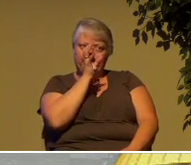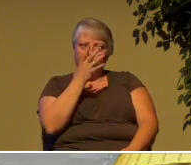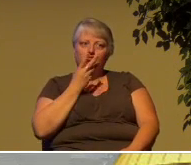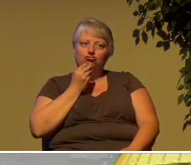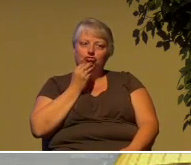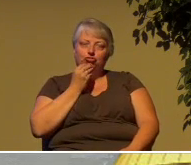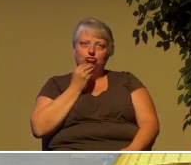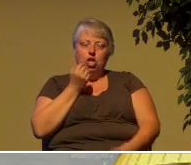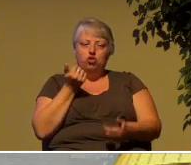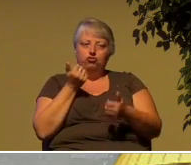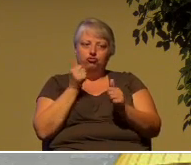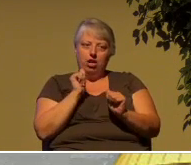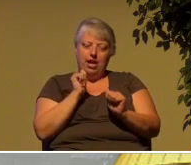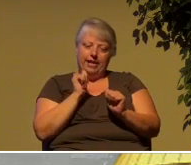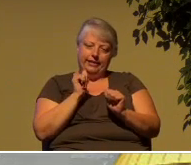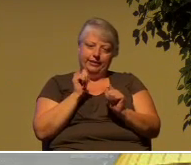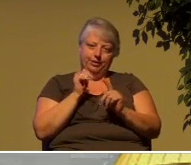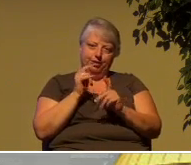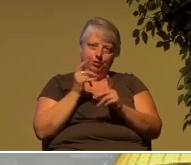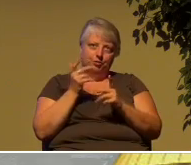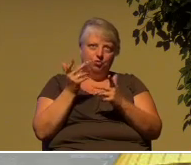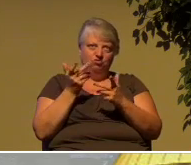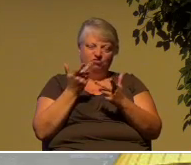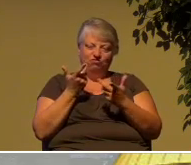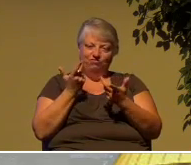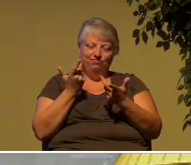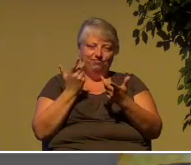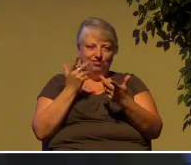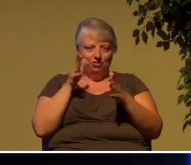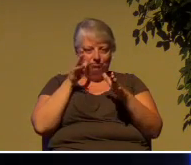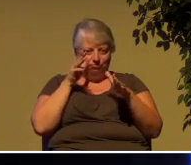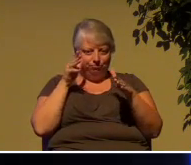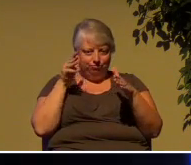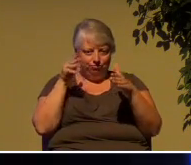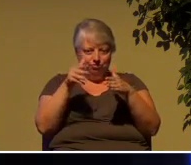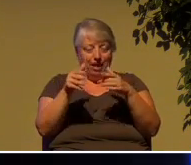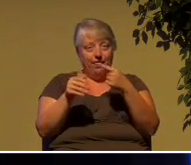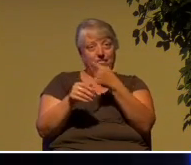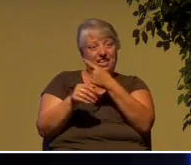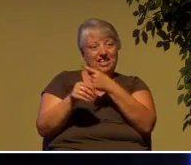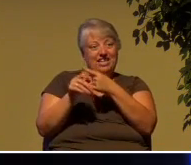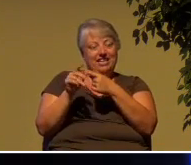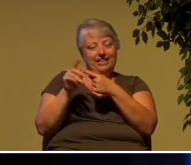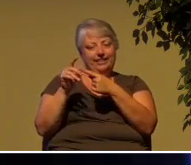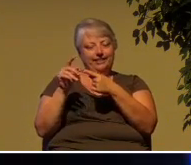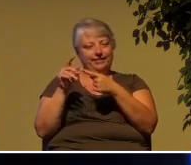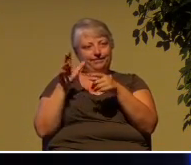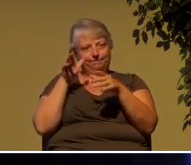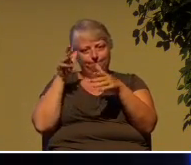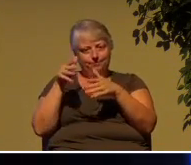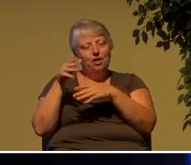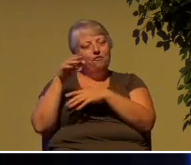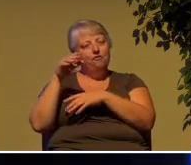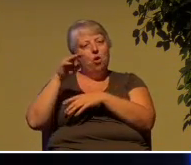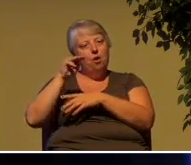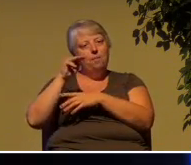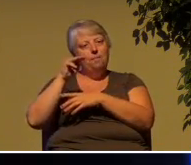on that Temple Mount, which is set aside for Muslims. And every time they do, there is a huge riot.